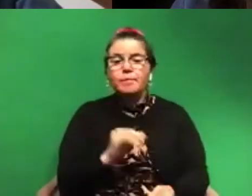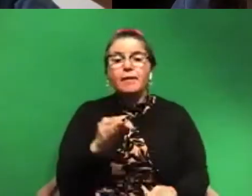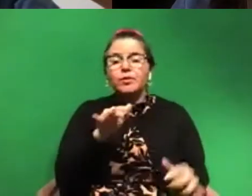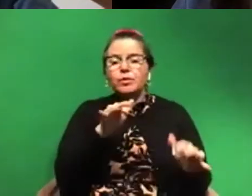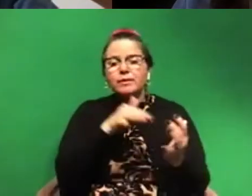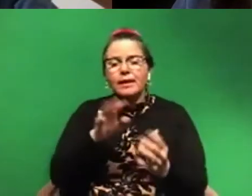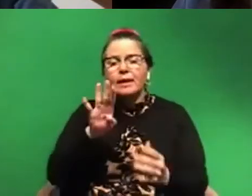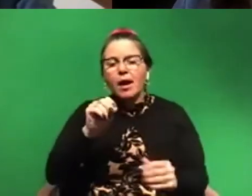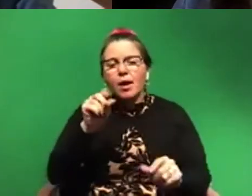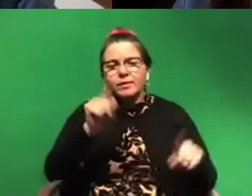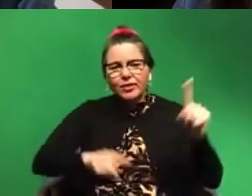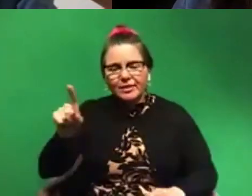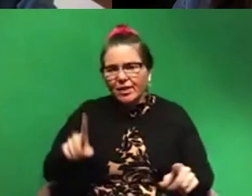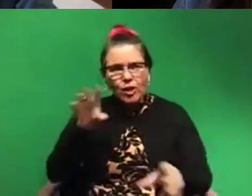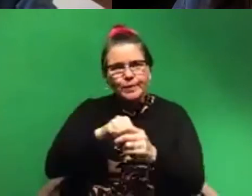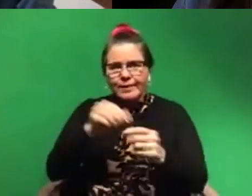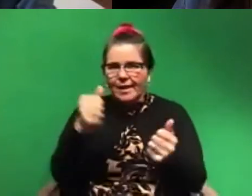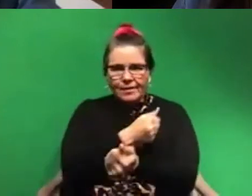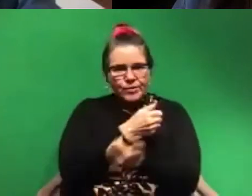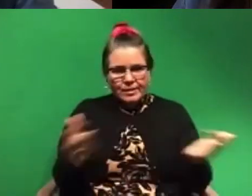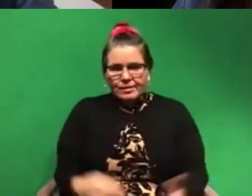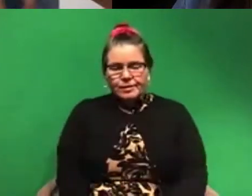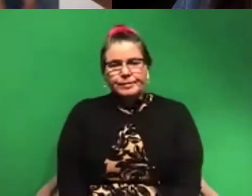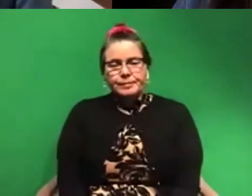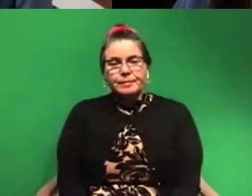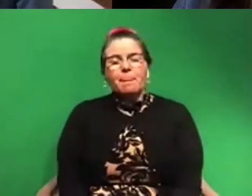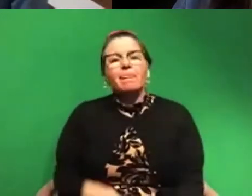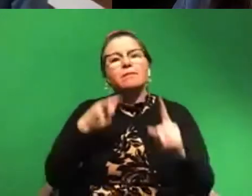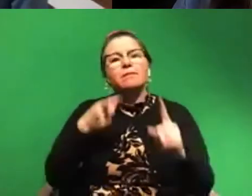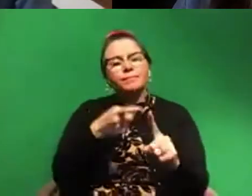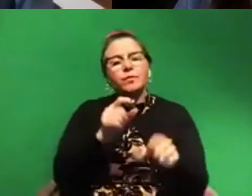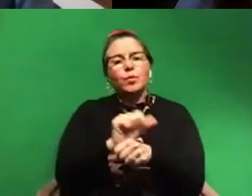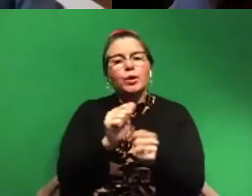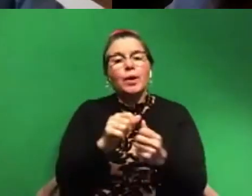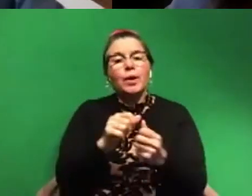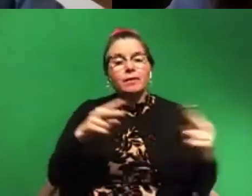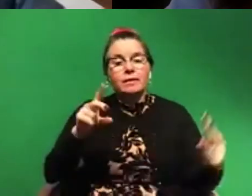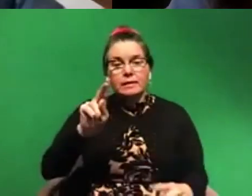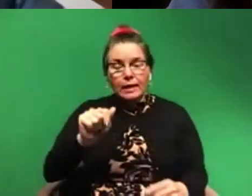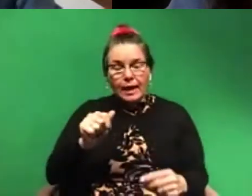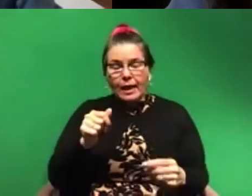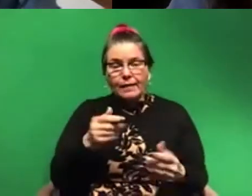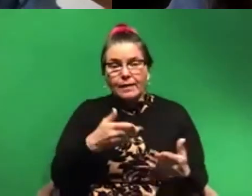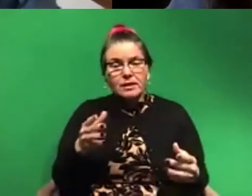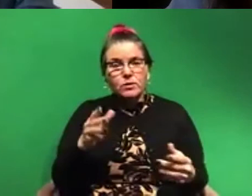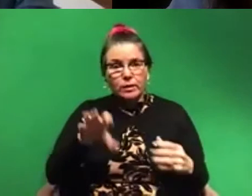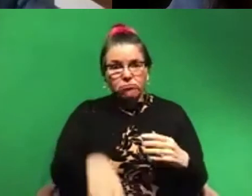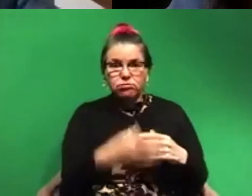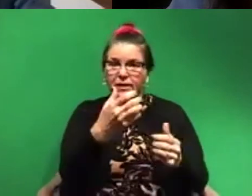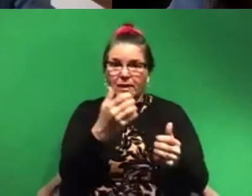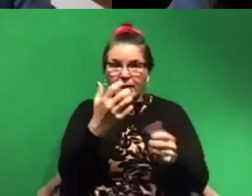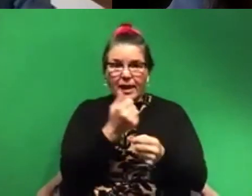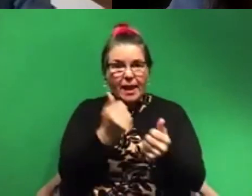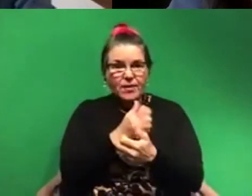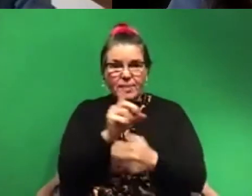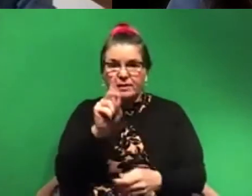biodiversity. Um, you get everything. So in particular, since we're working with DNA methods now, we get everything's DNA. When we were doing a study